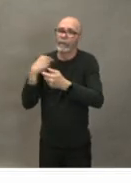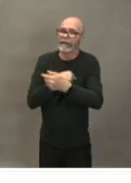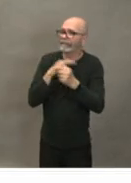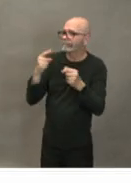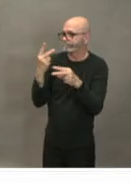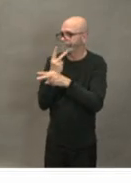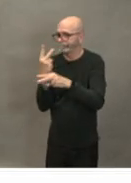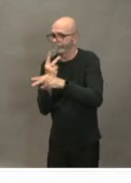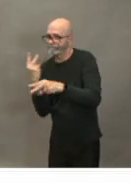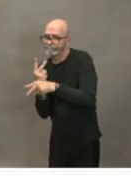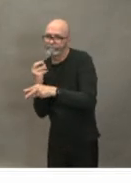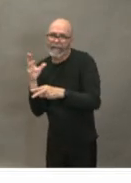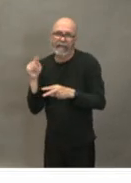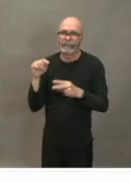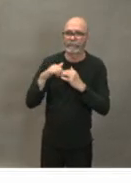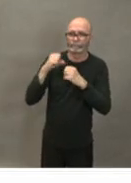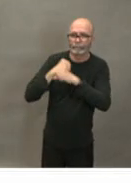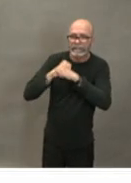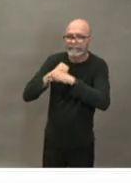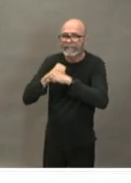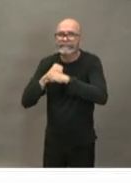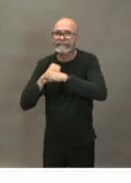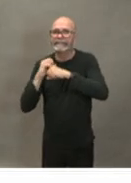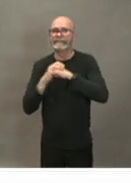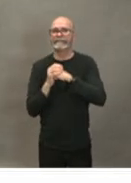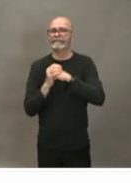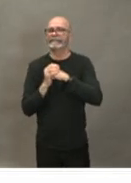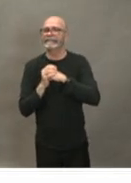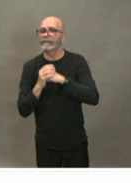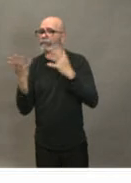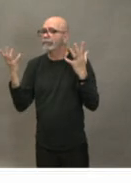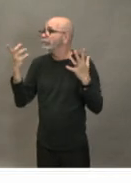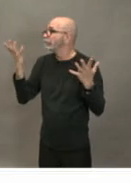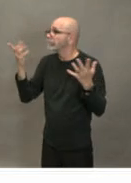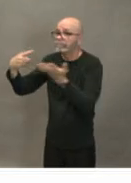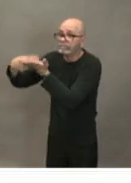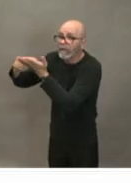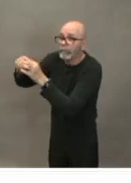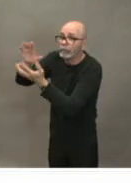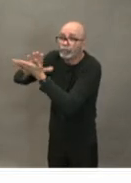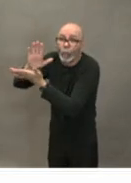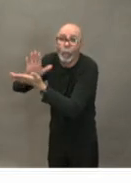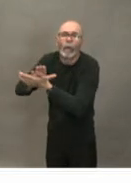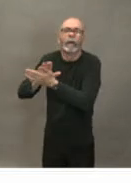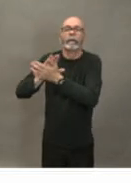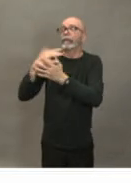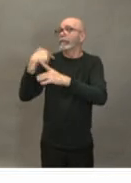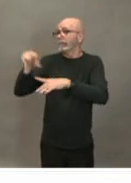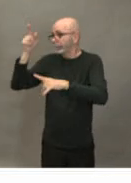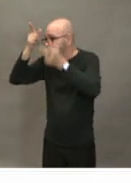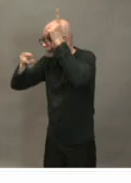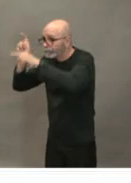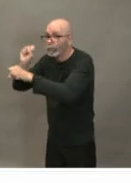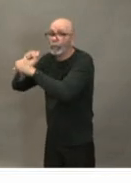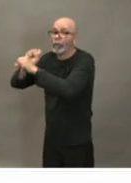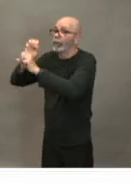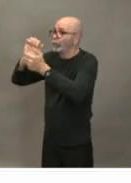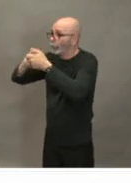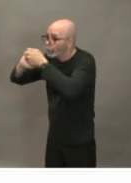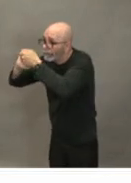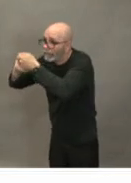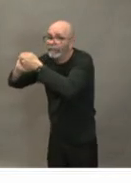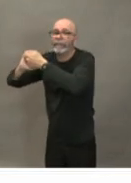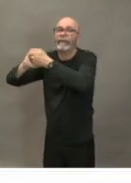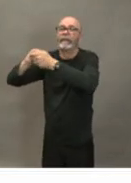around around schools or whatever we're going to work collaboratively with whoever sector with it which with that